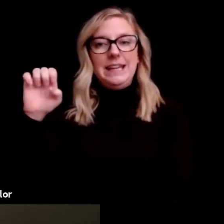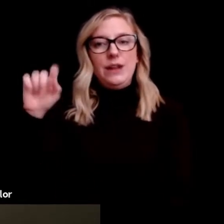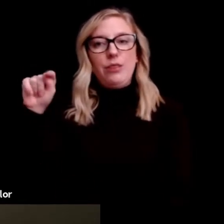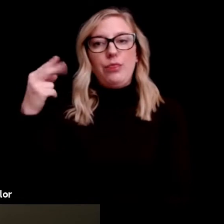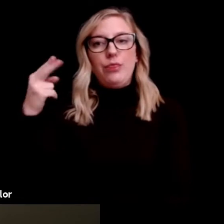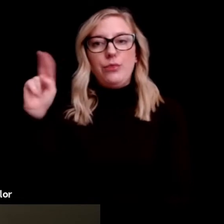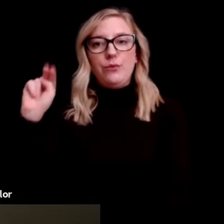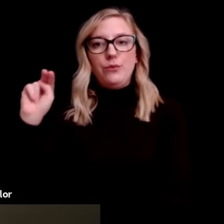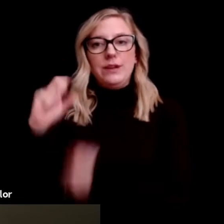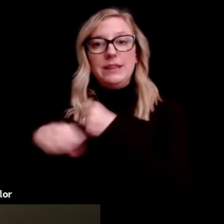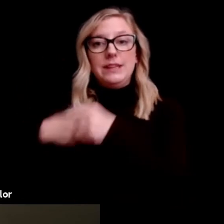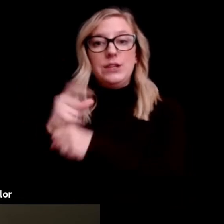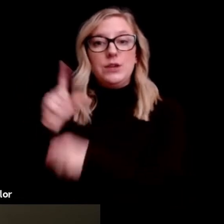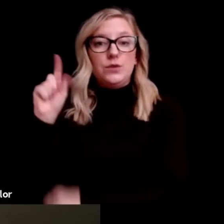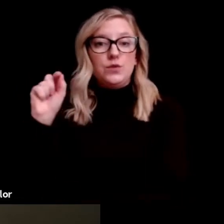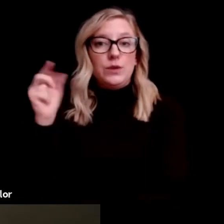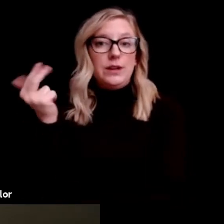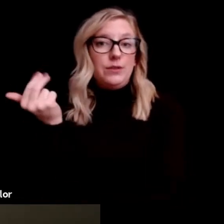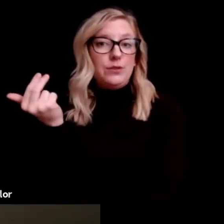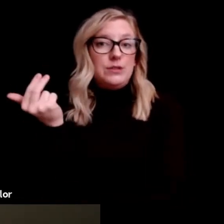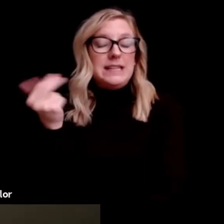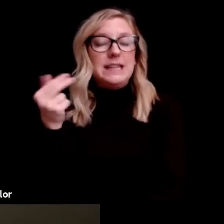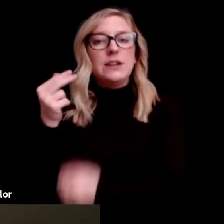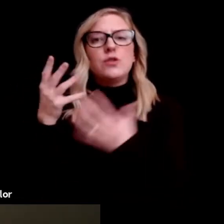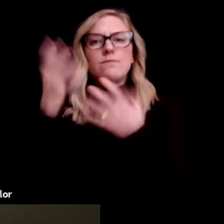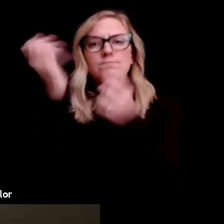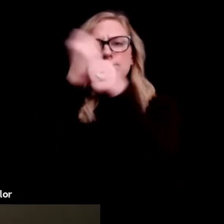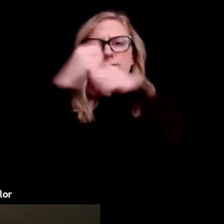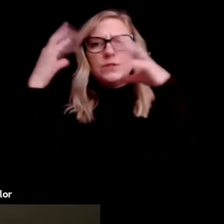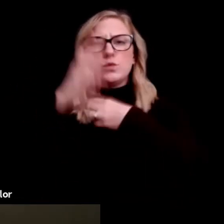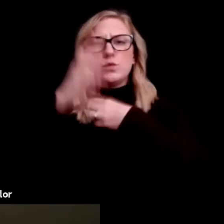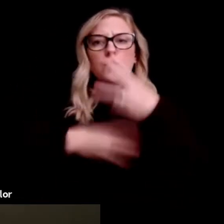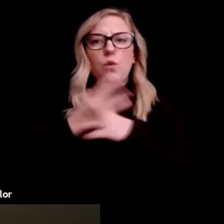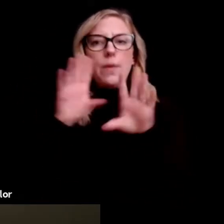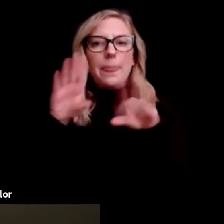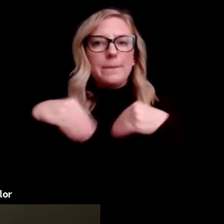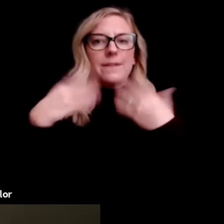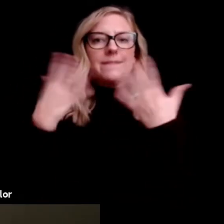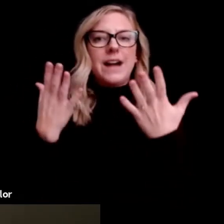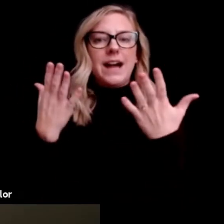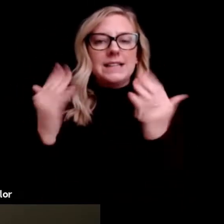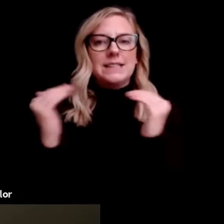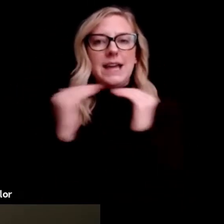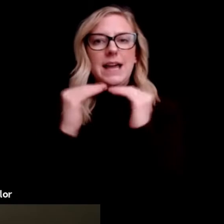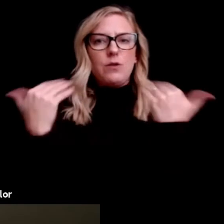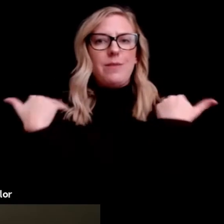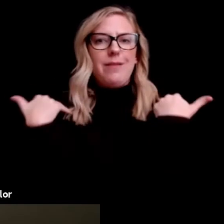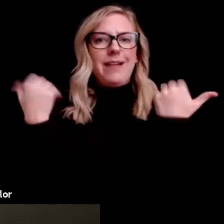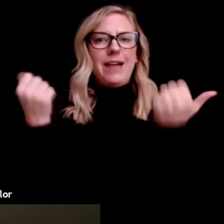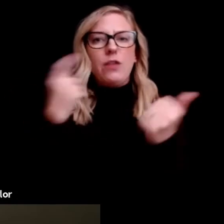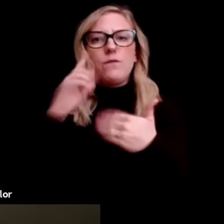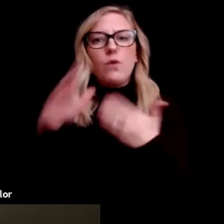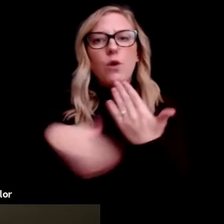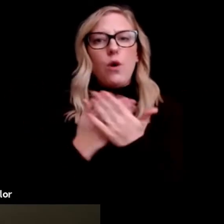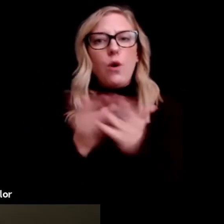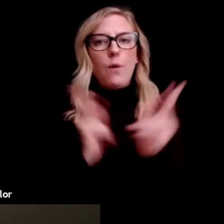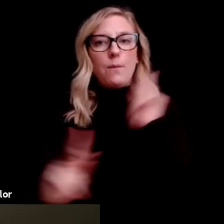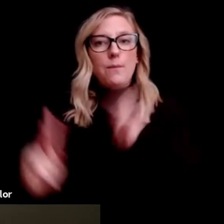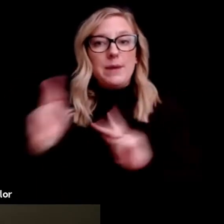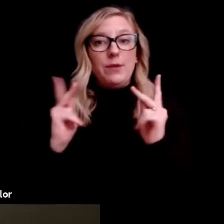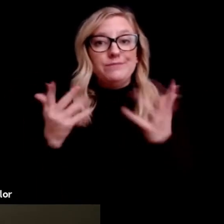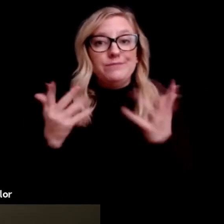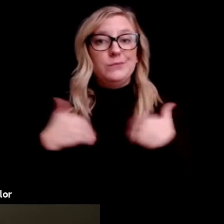that provides and promotes equitable health and wellness education for all people. We have two primary